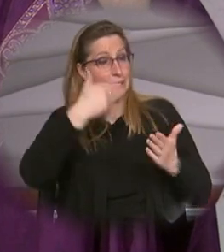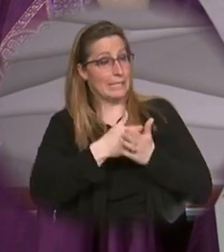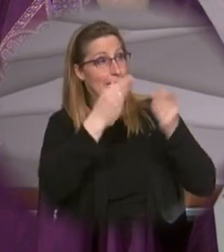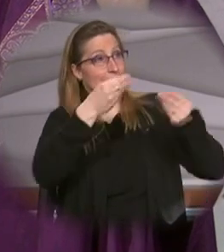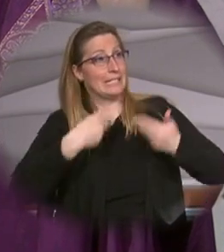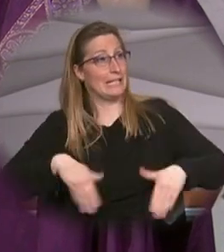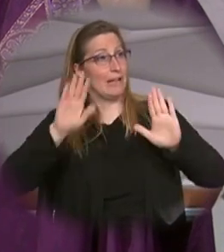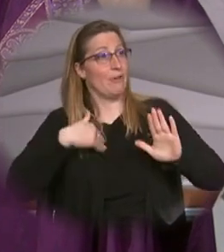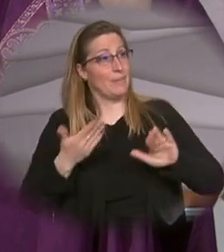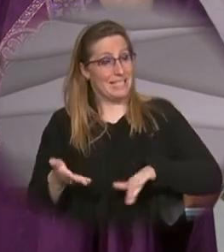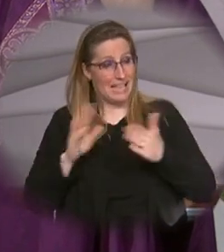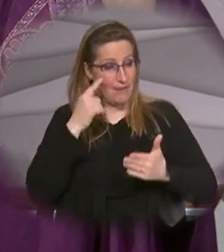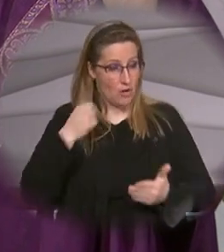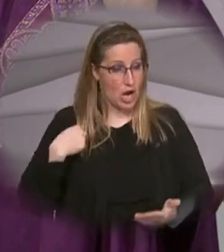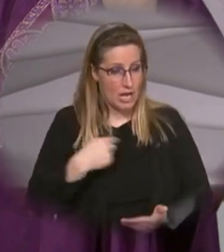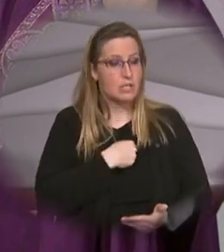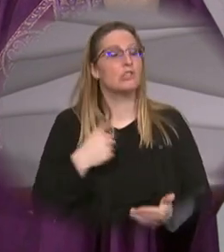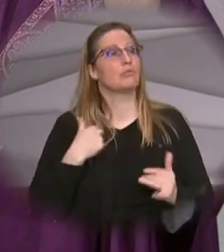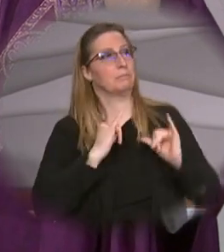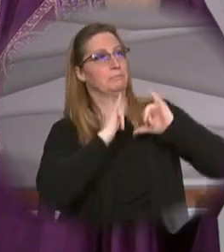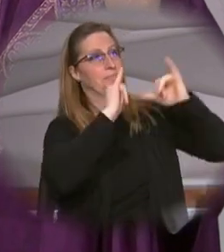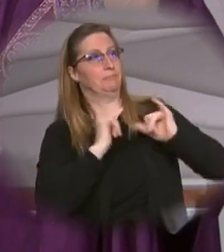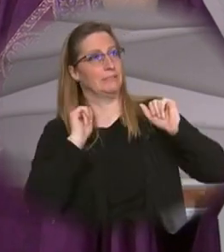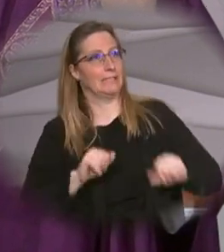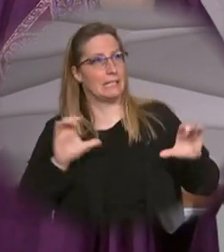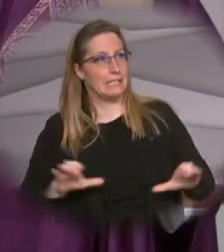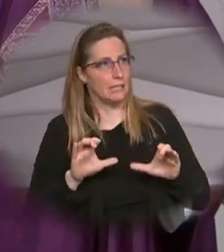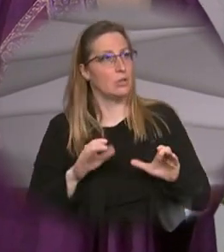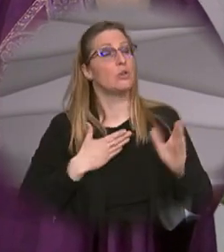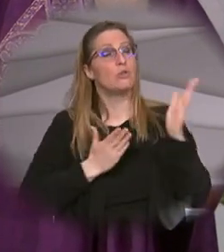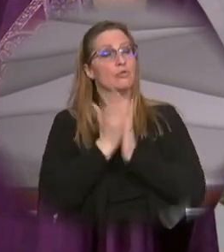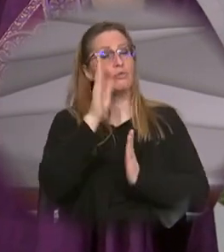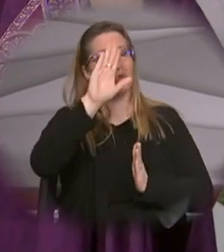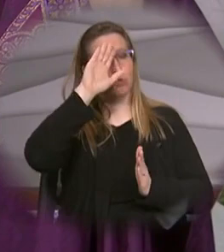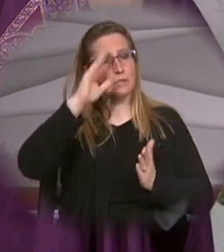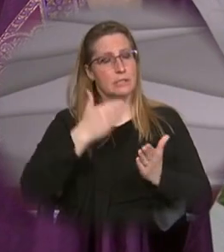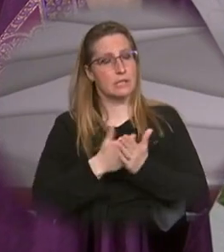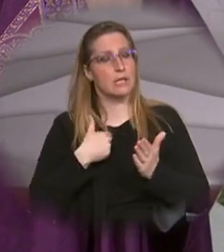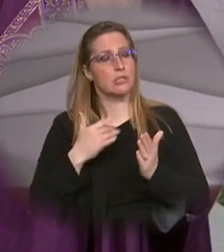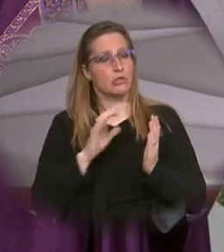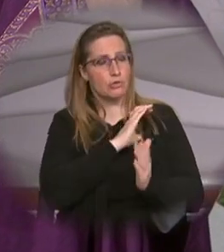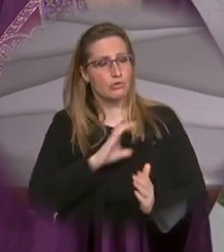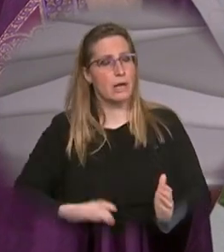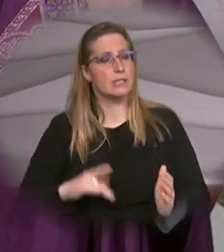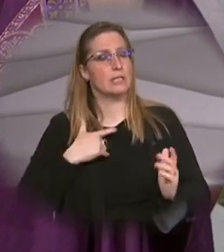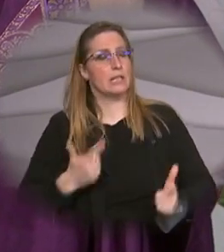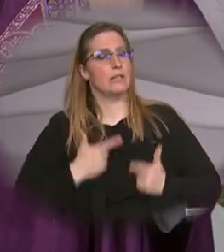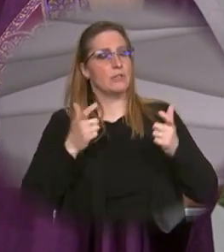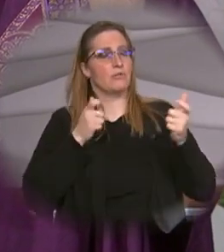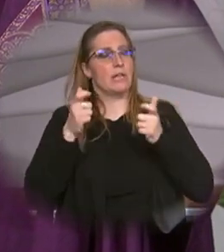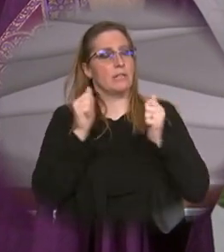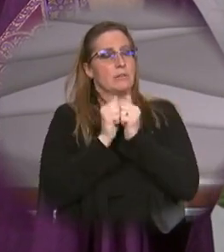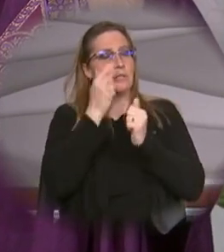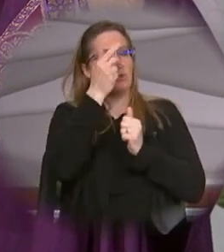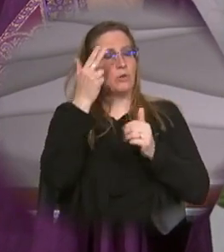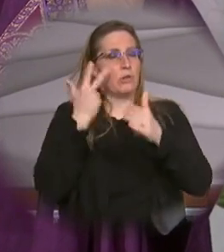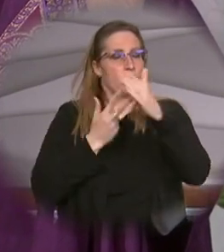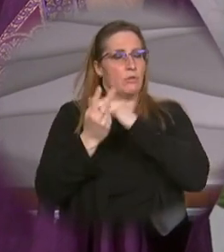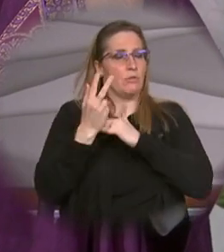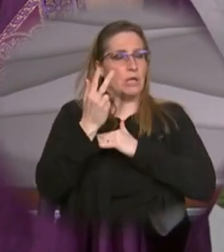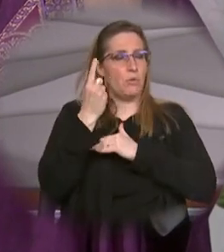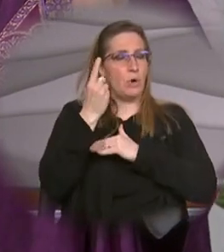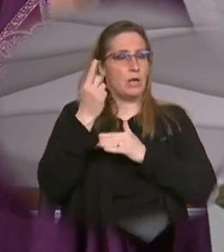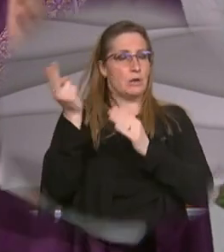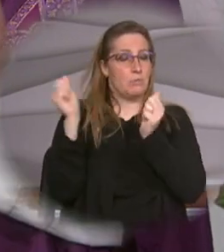over to death through our Lord Jesus Christ your son who lives and reigns with you in the unity of the Holy